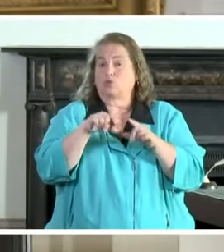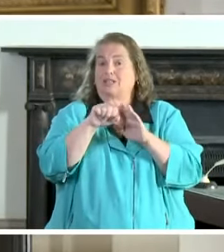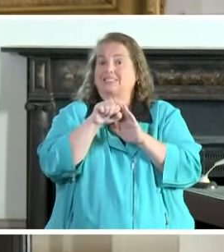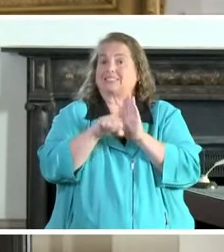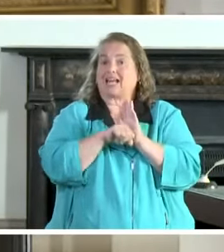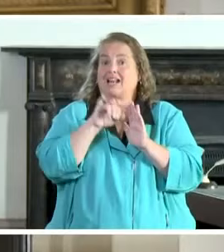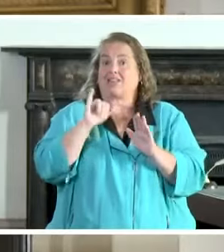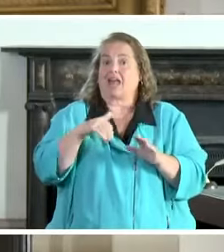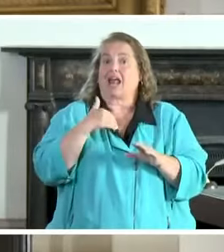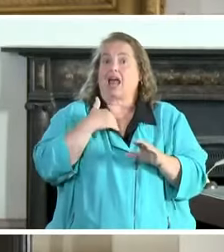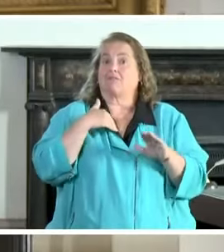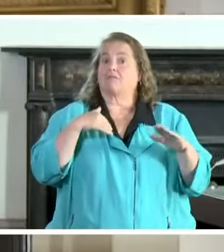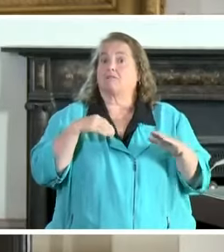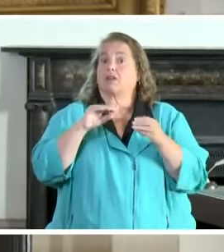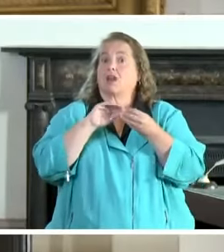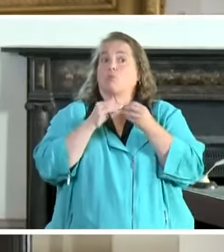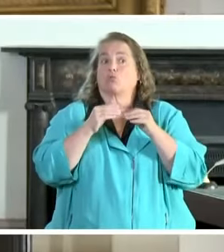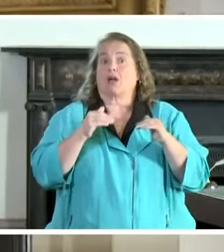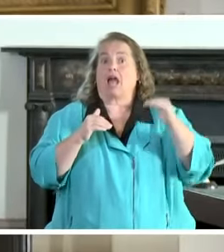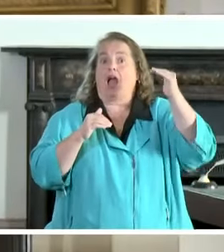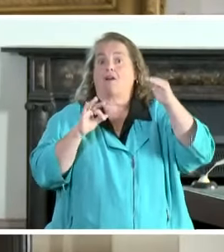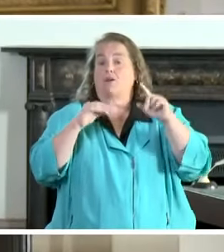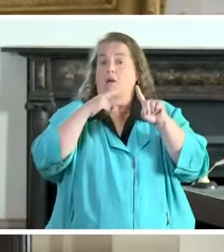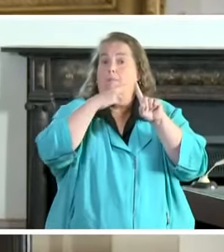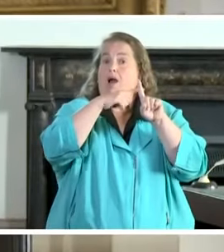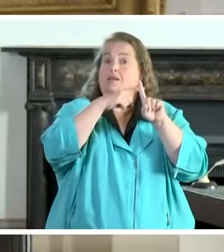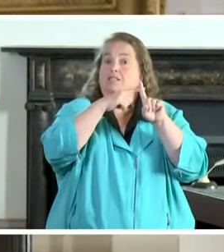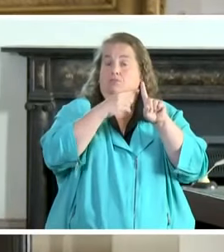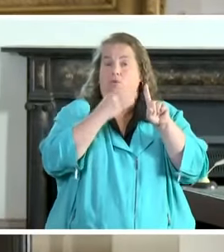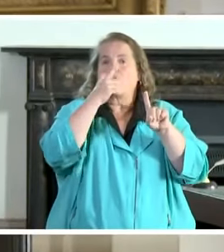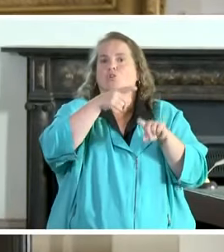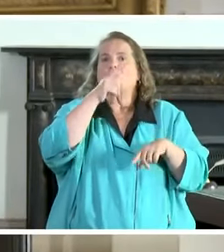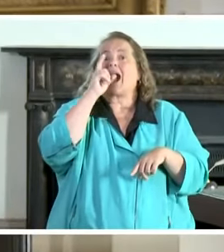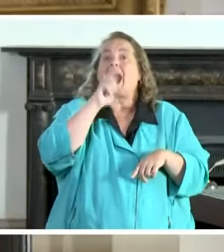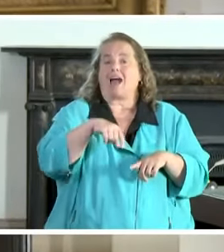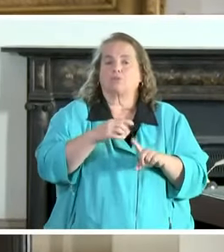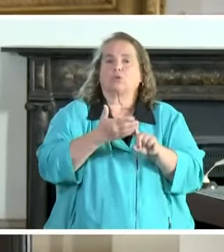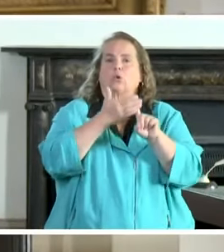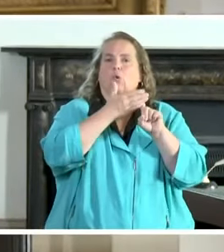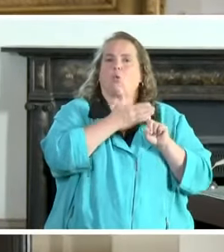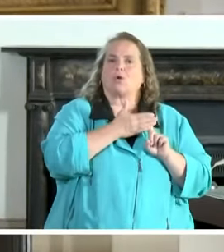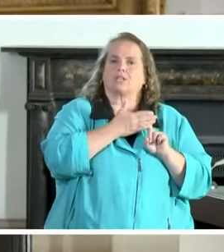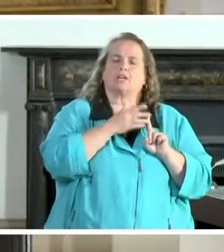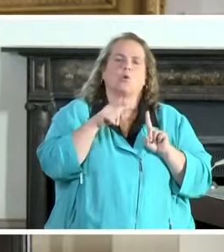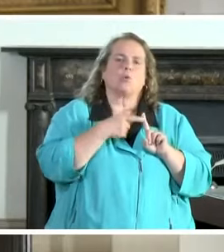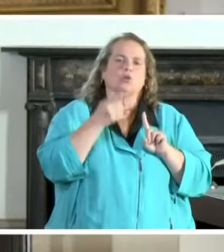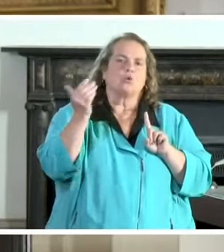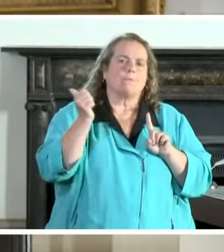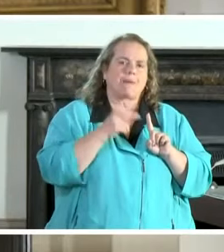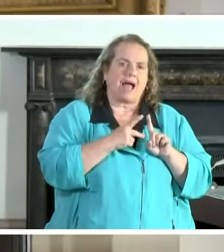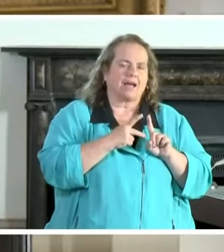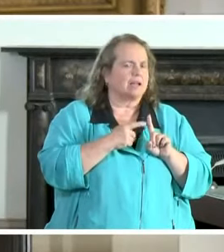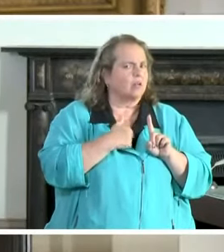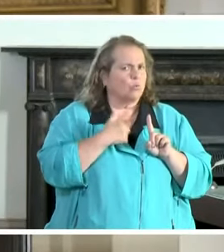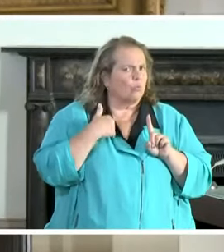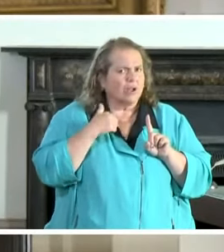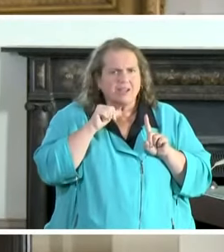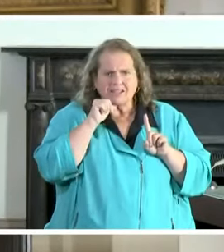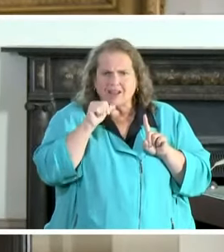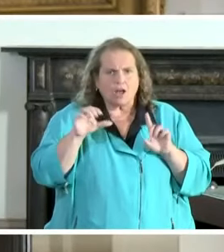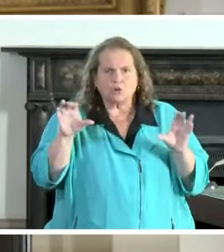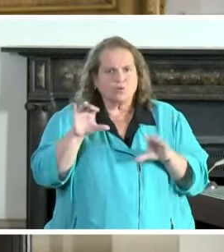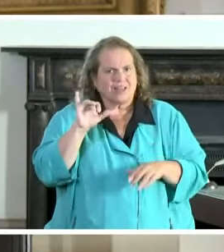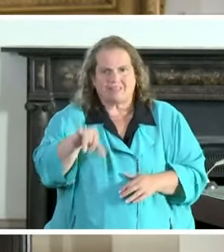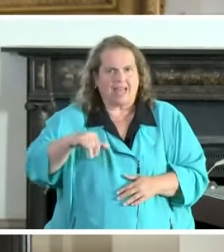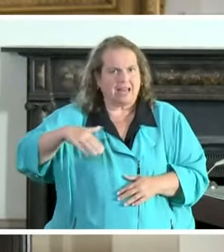threshold of positives that's everywhere it's growing that you'd have to quarantine when you come back we're not there but we're asking people if you know that there's a